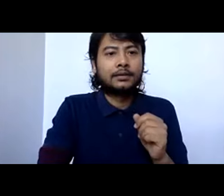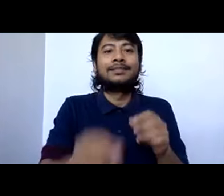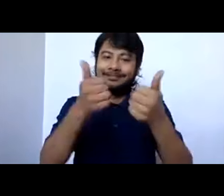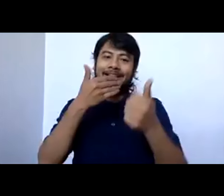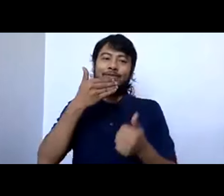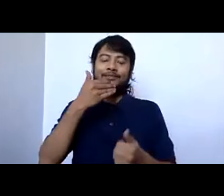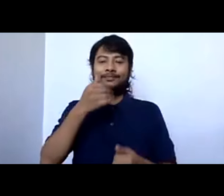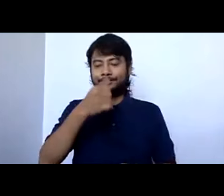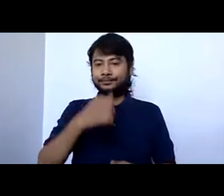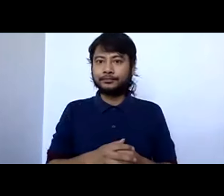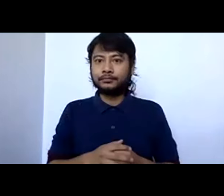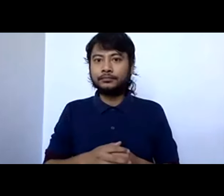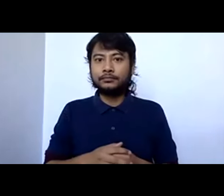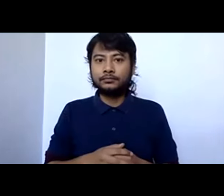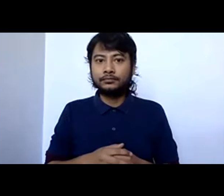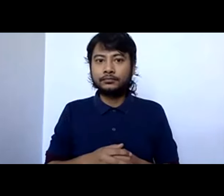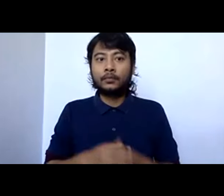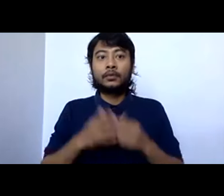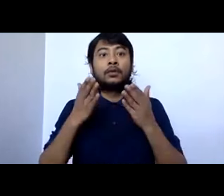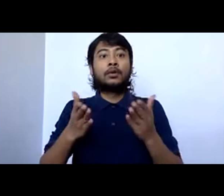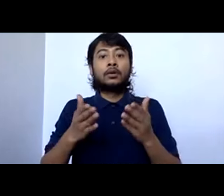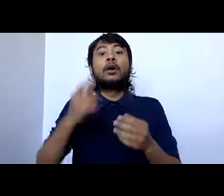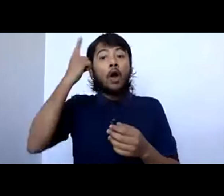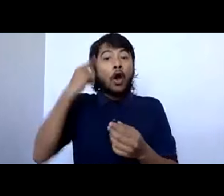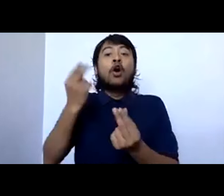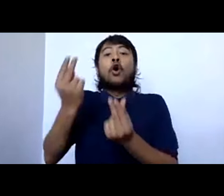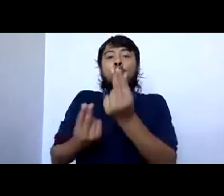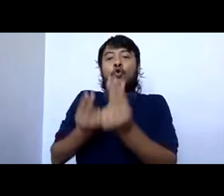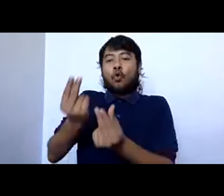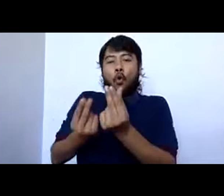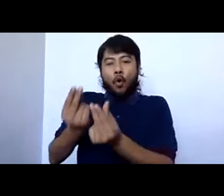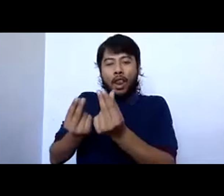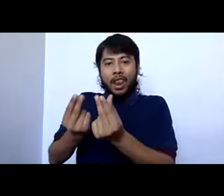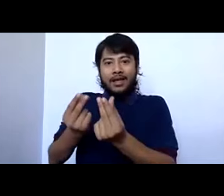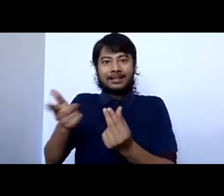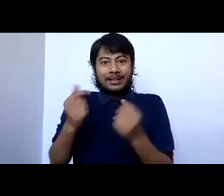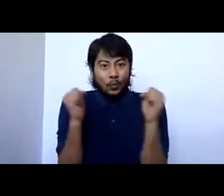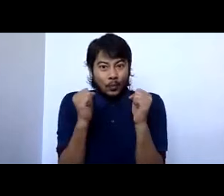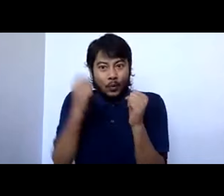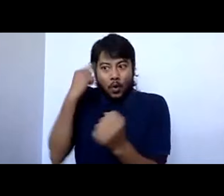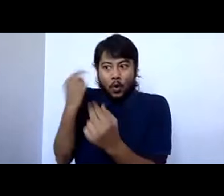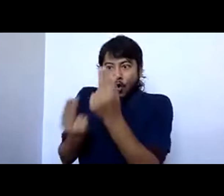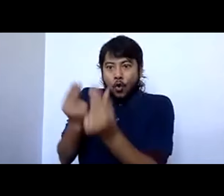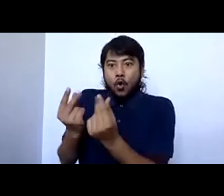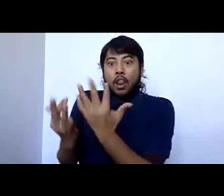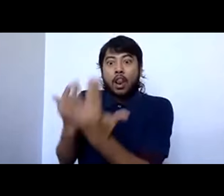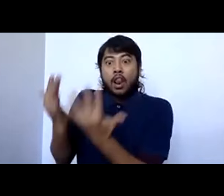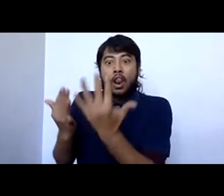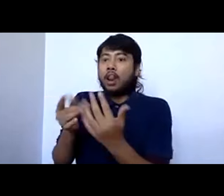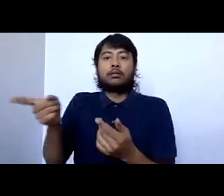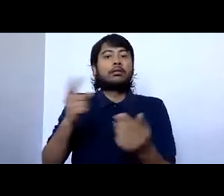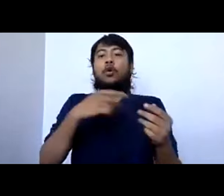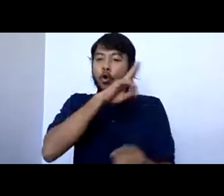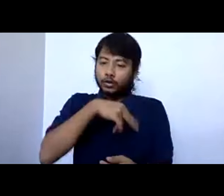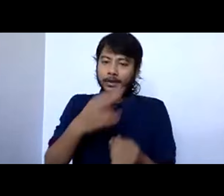Yes. So what happened is we replaced our coal boilers in schools, hospitals, and universities. With clean